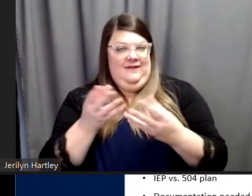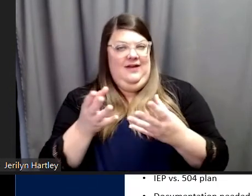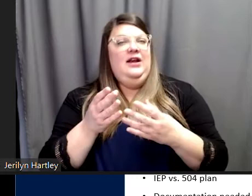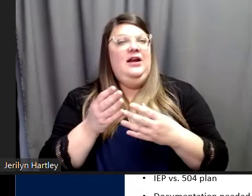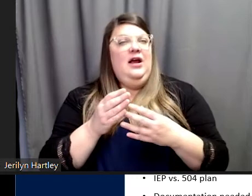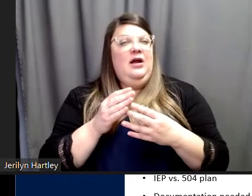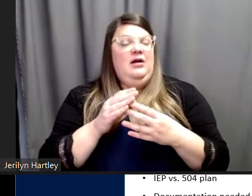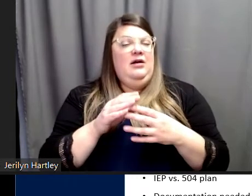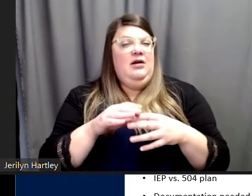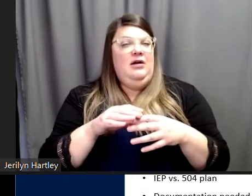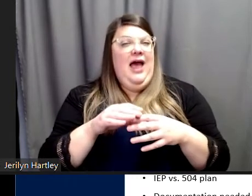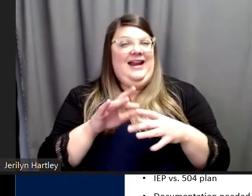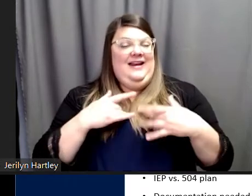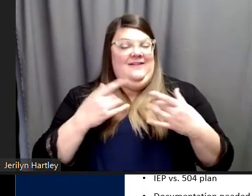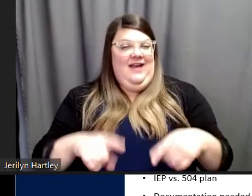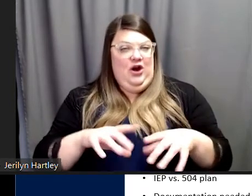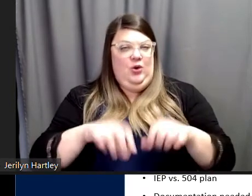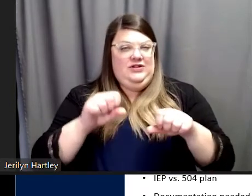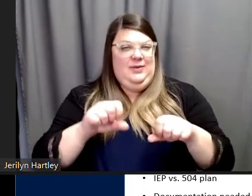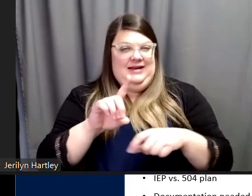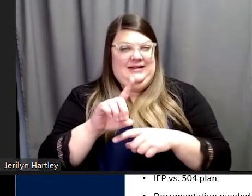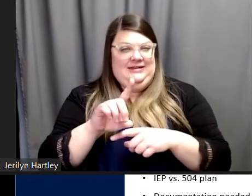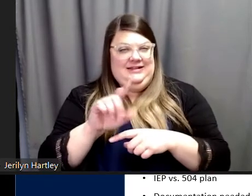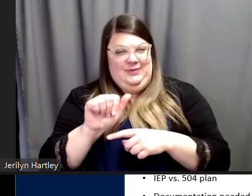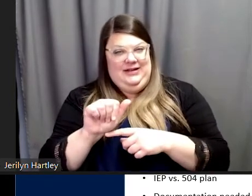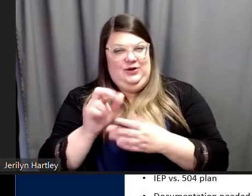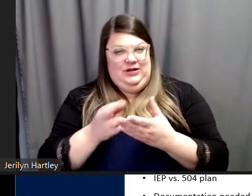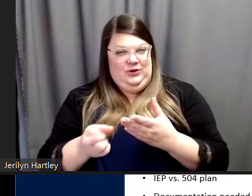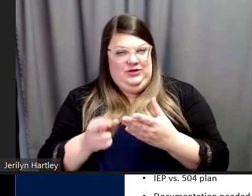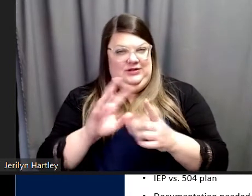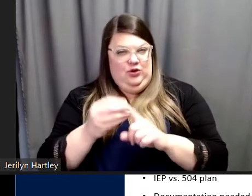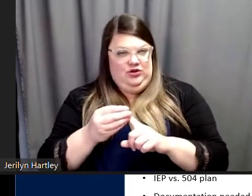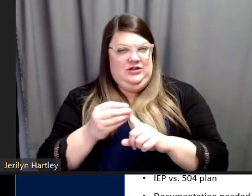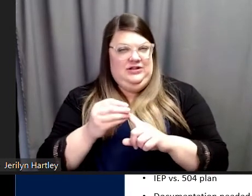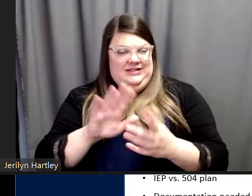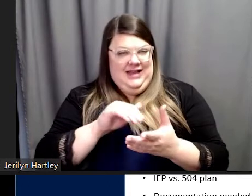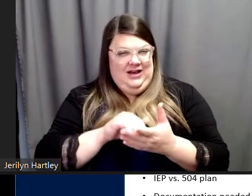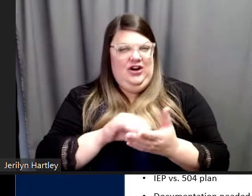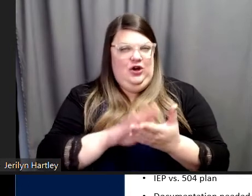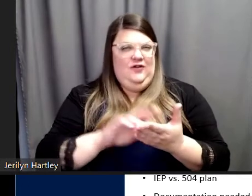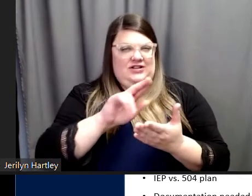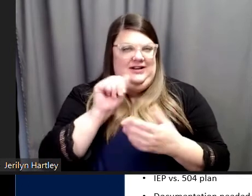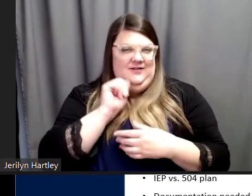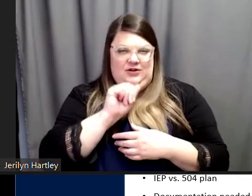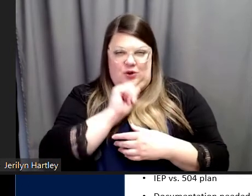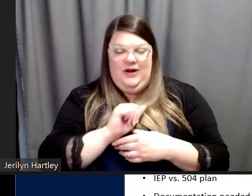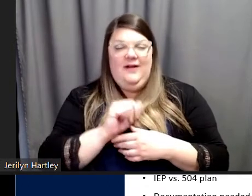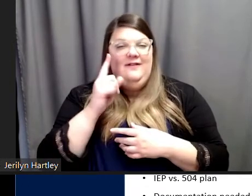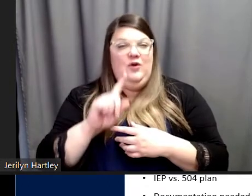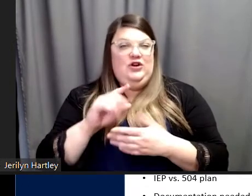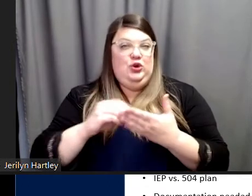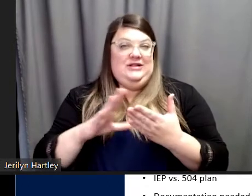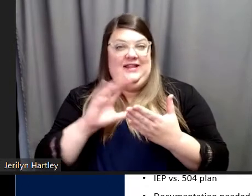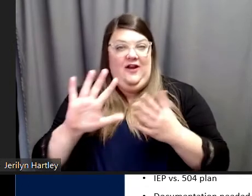Arizona's Disability Cultural Center for the Tempe Union High School District's students and their families. The printable PDF